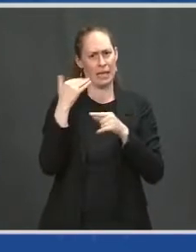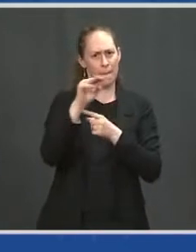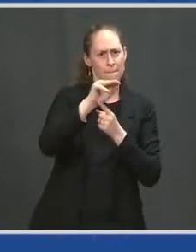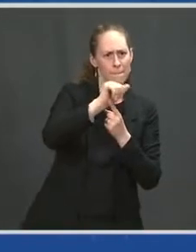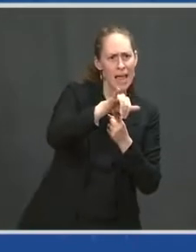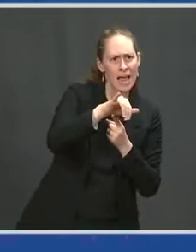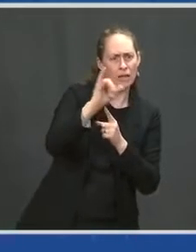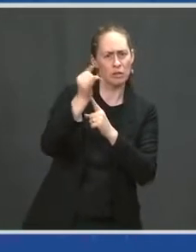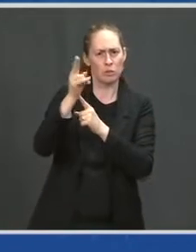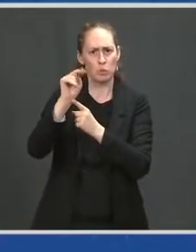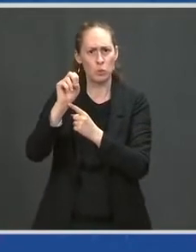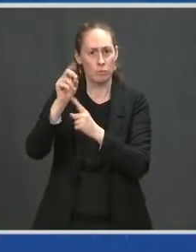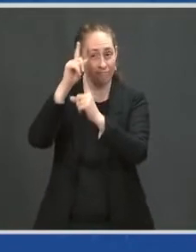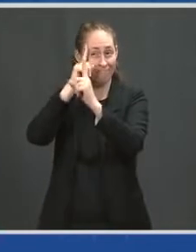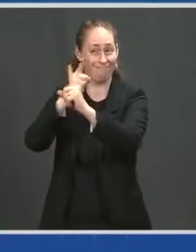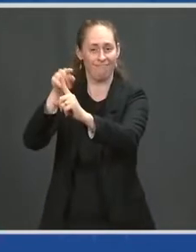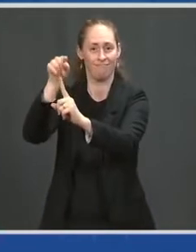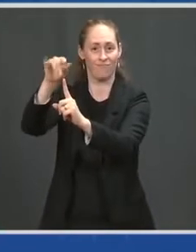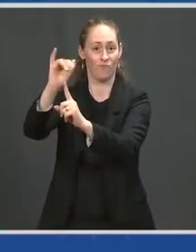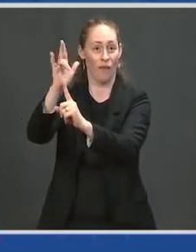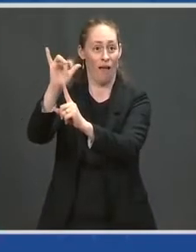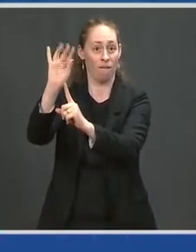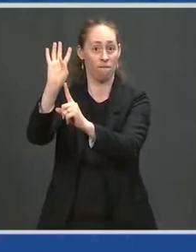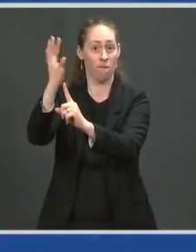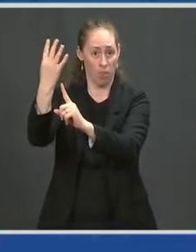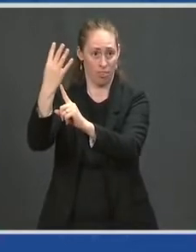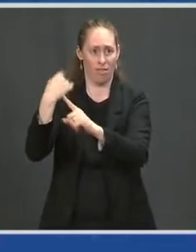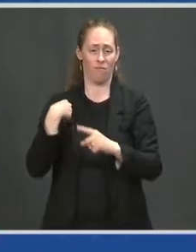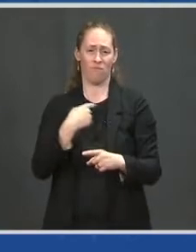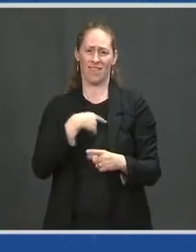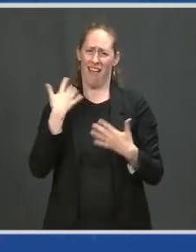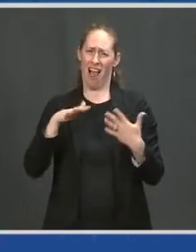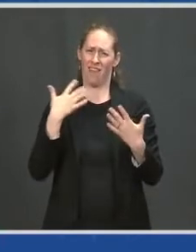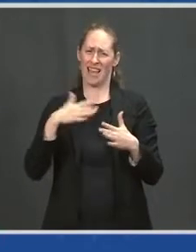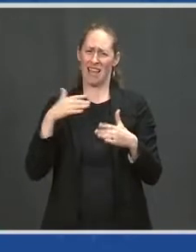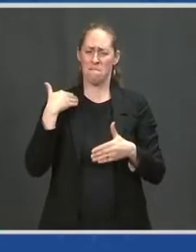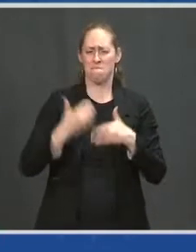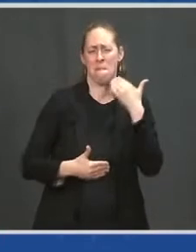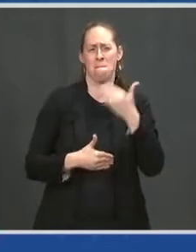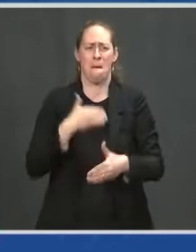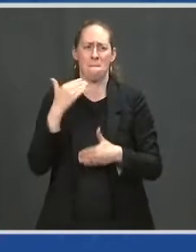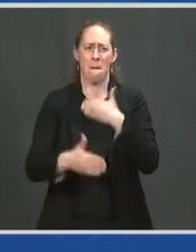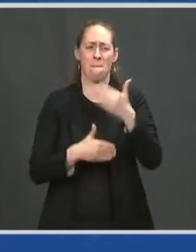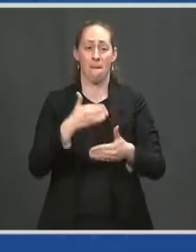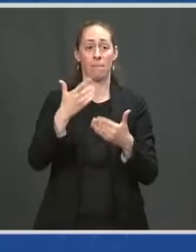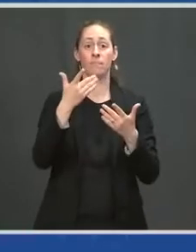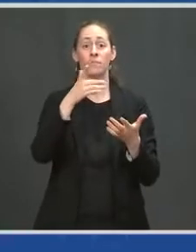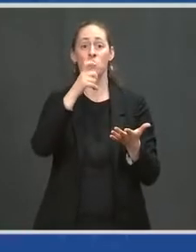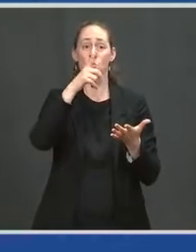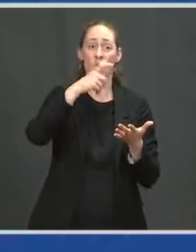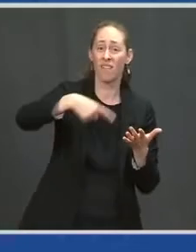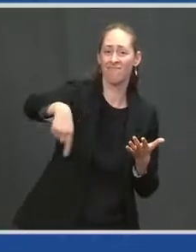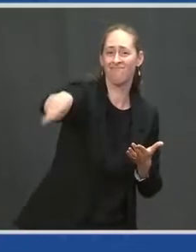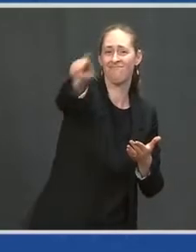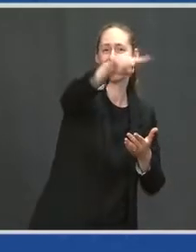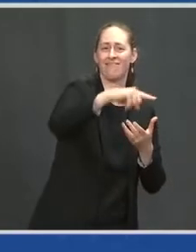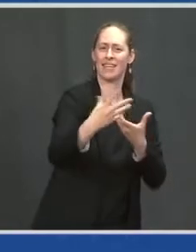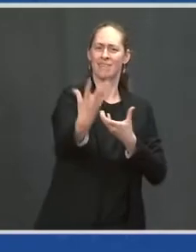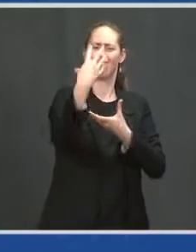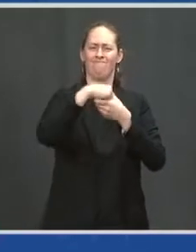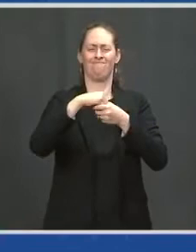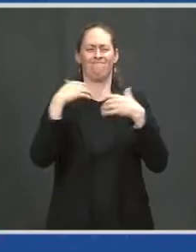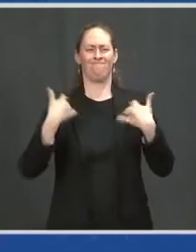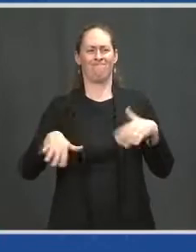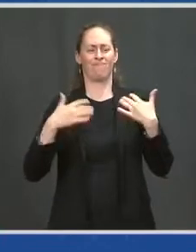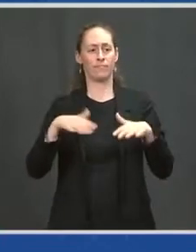4th, we've made stunning progress because of all of you, the American people. Cases and deaths are